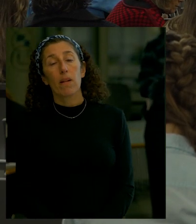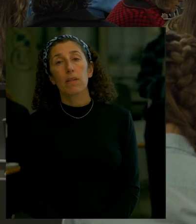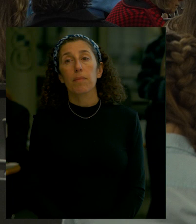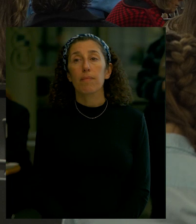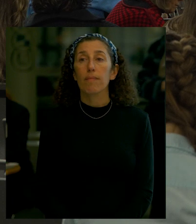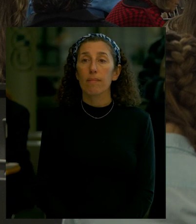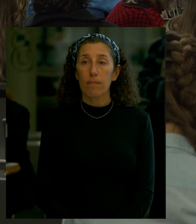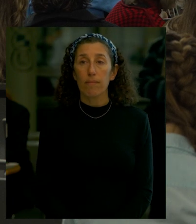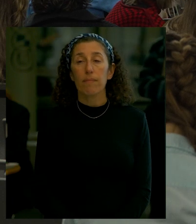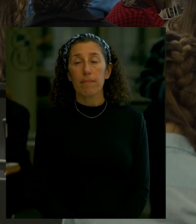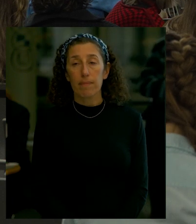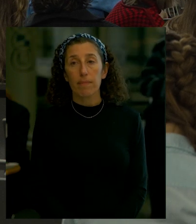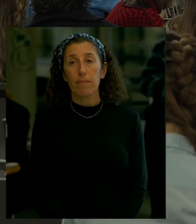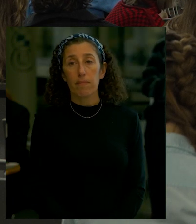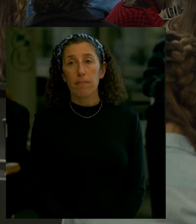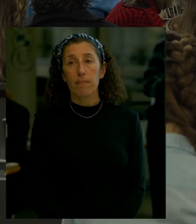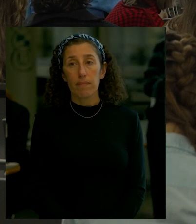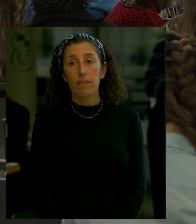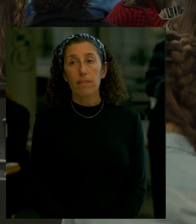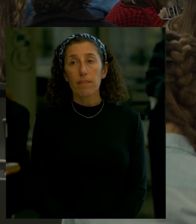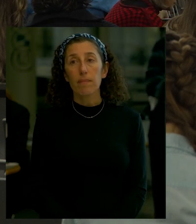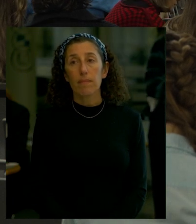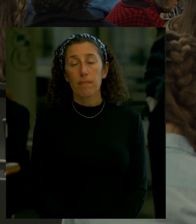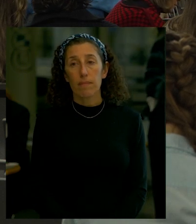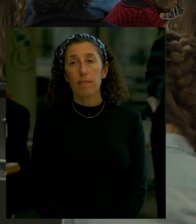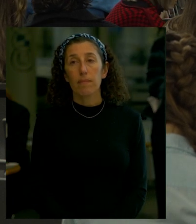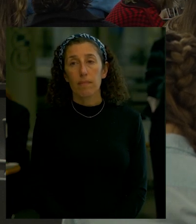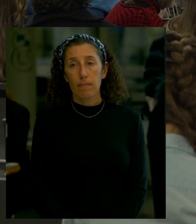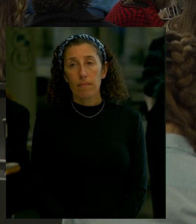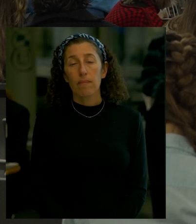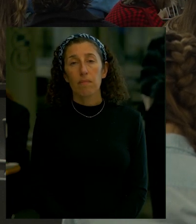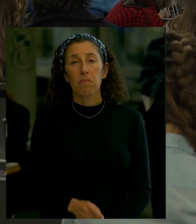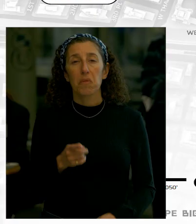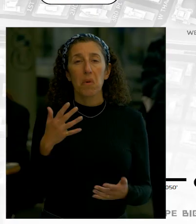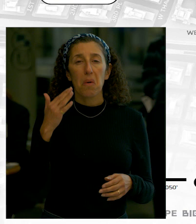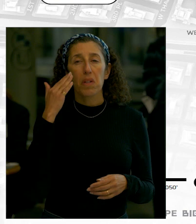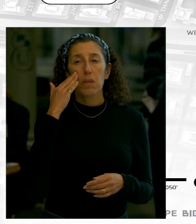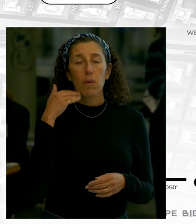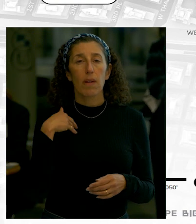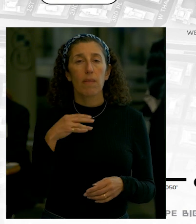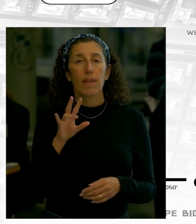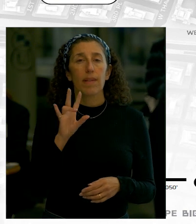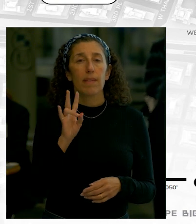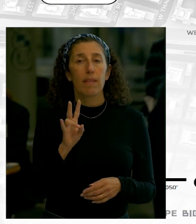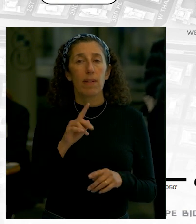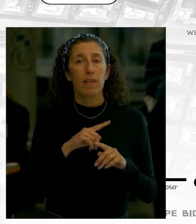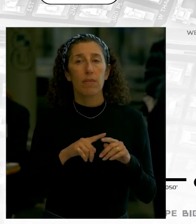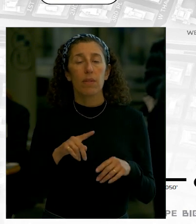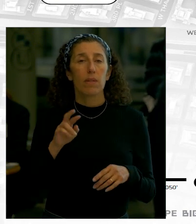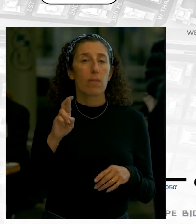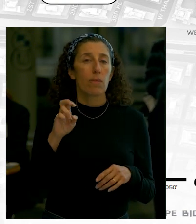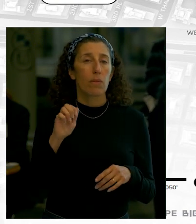as we have discussed over the course of our engagement we've broken the project up into these seven reaches it is one